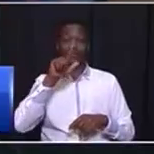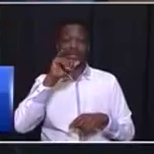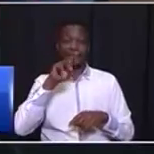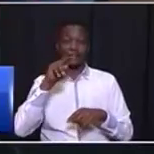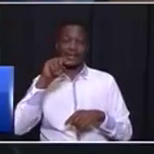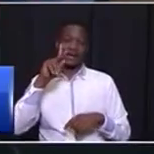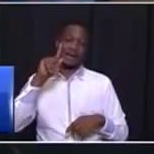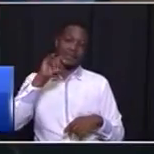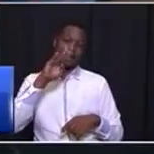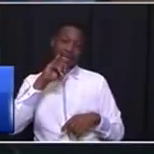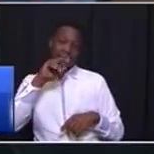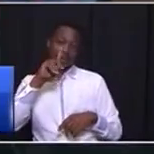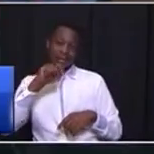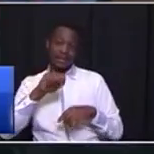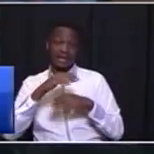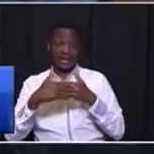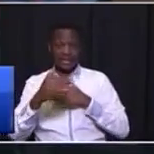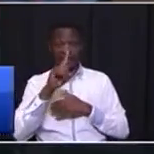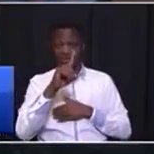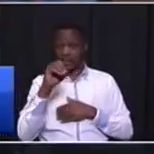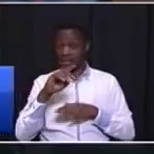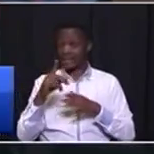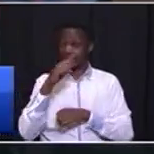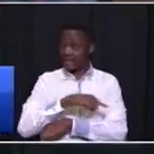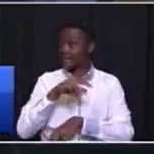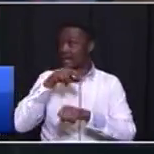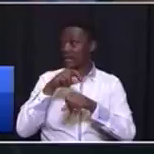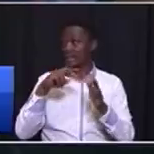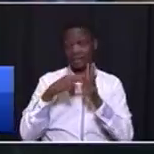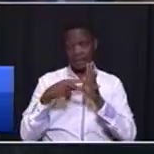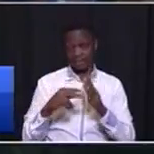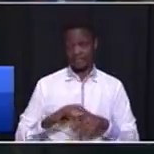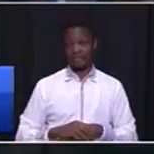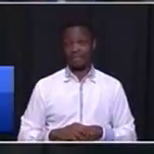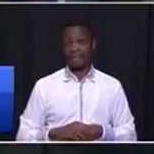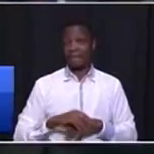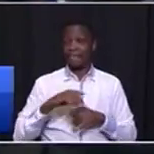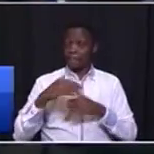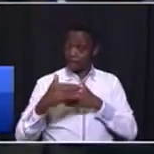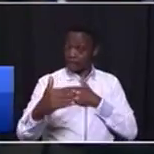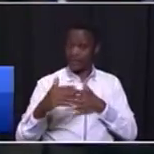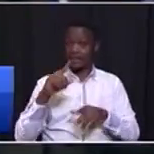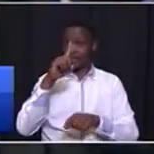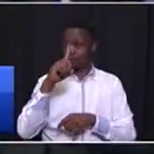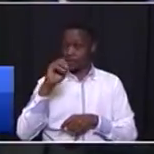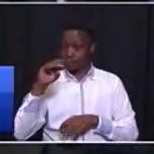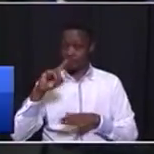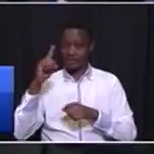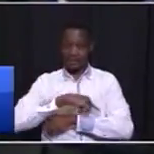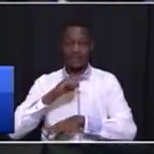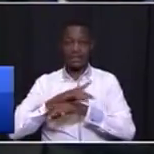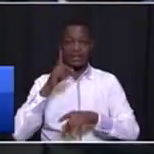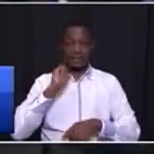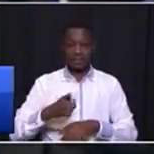In the next 100 days, I need a plan. I need a plan in the next 100 days that will be